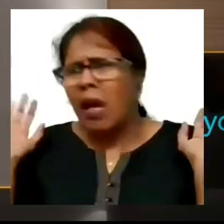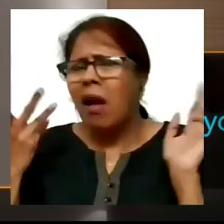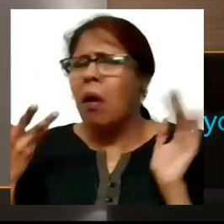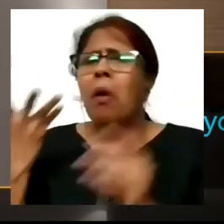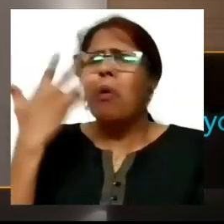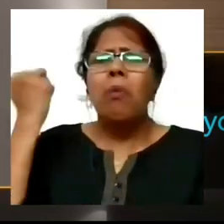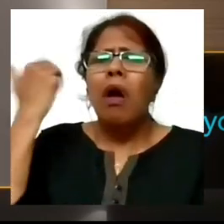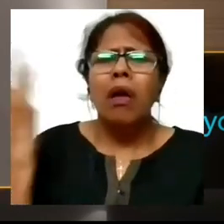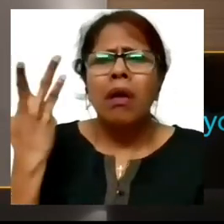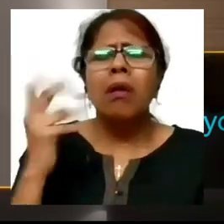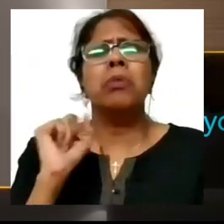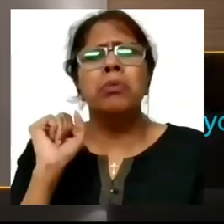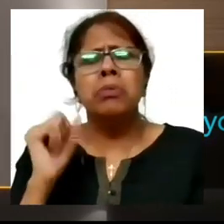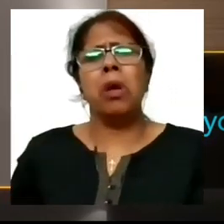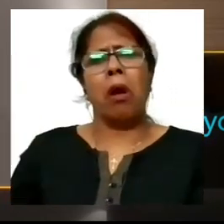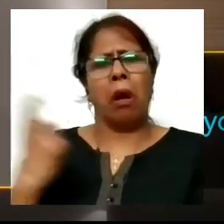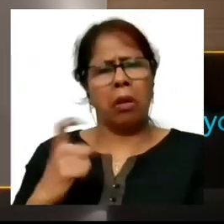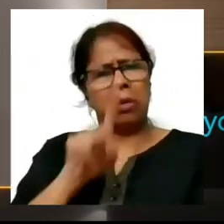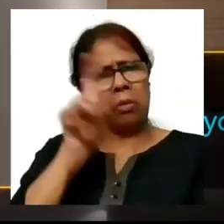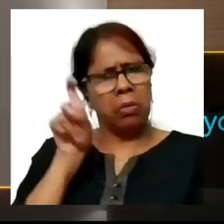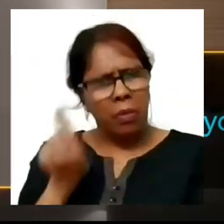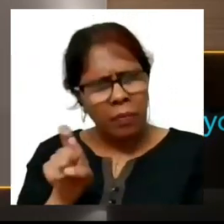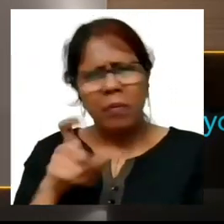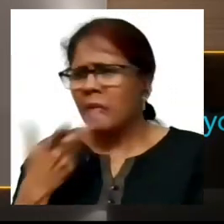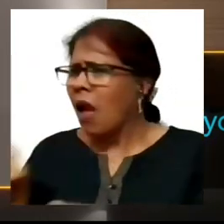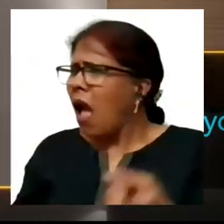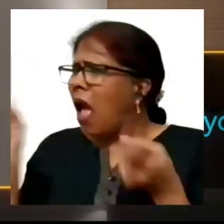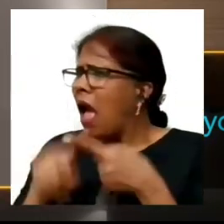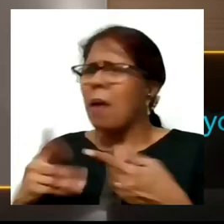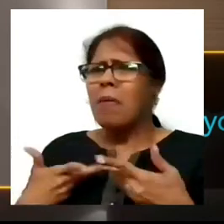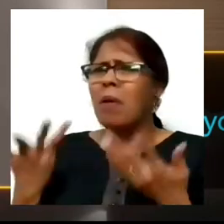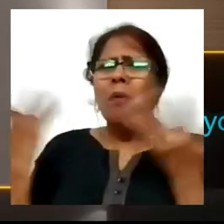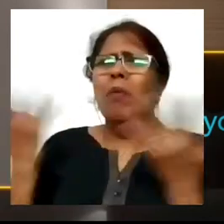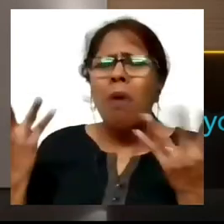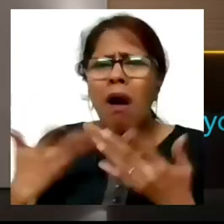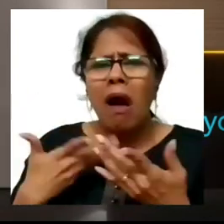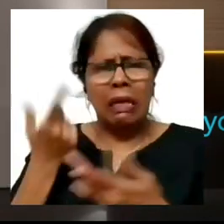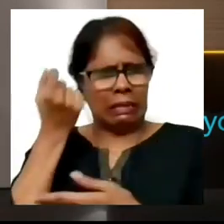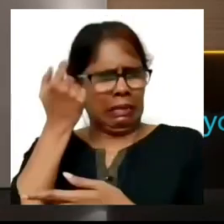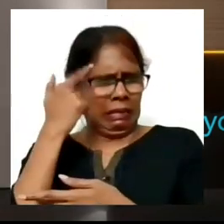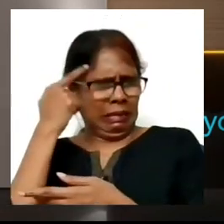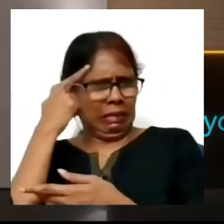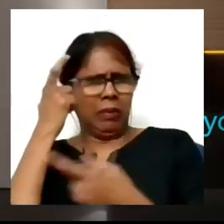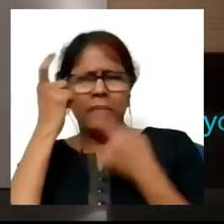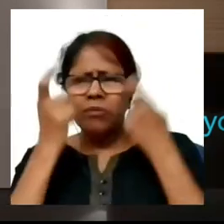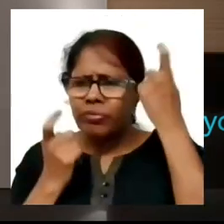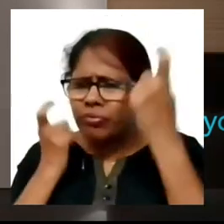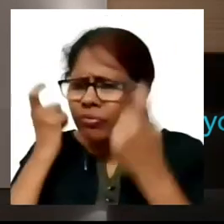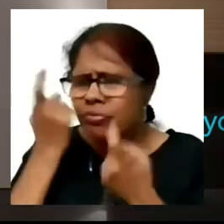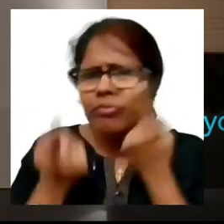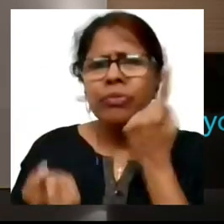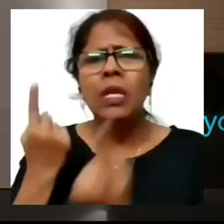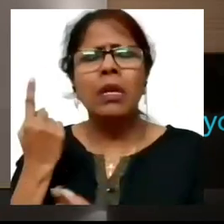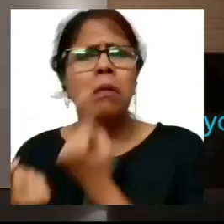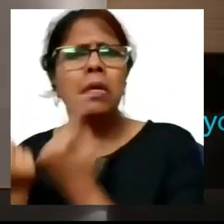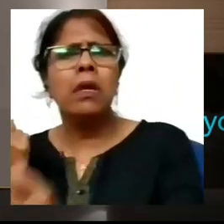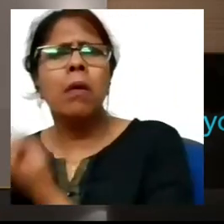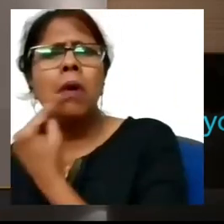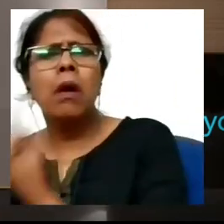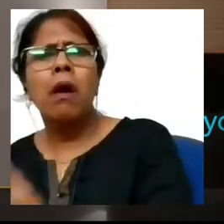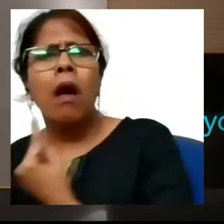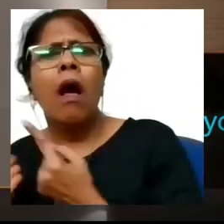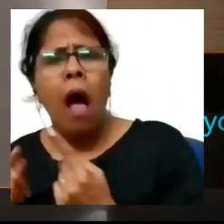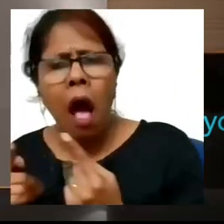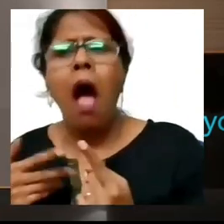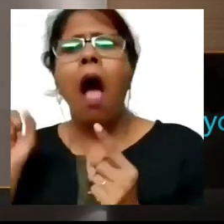to you and I'm I'm thinking has something happened to me so then I start checking and I find out that like I said I